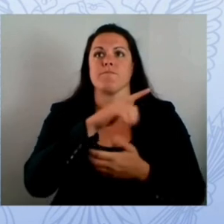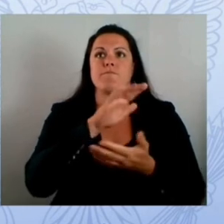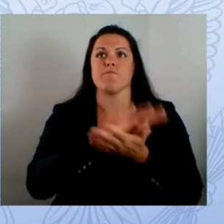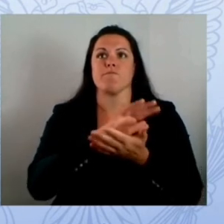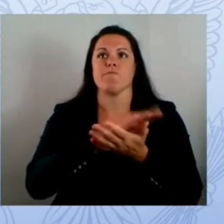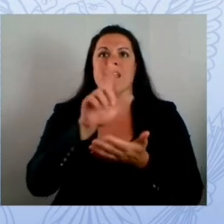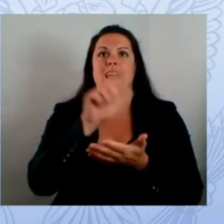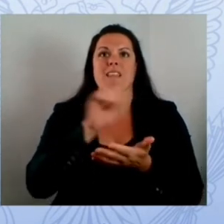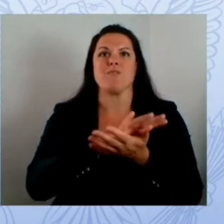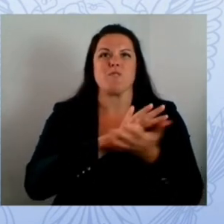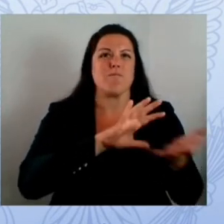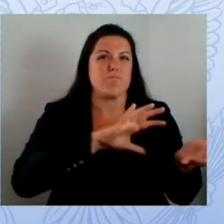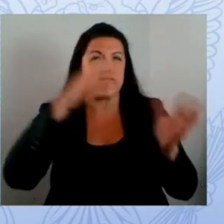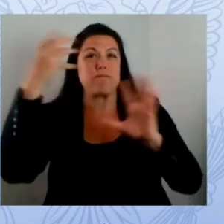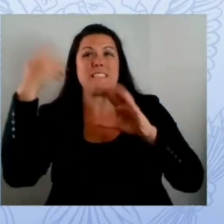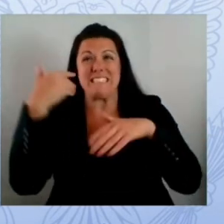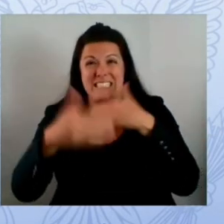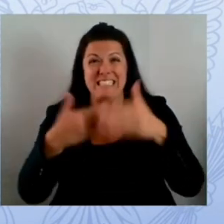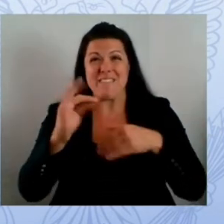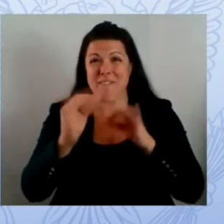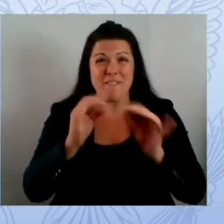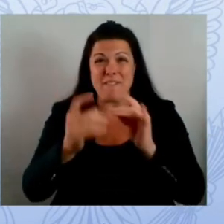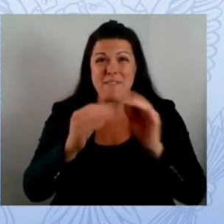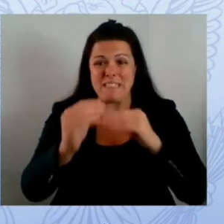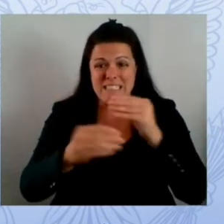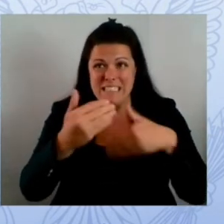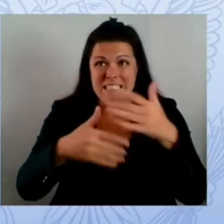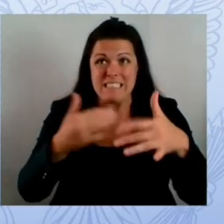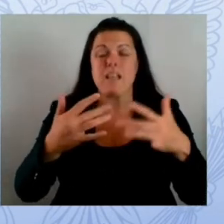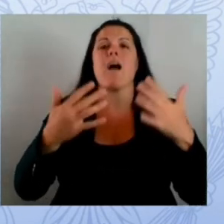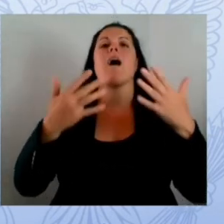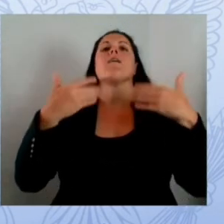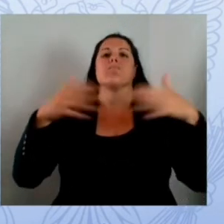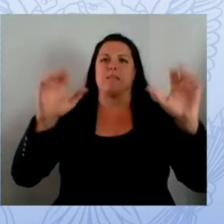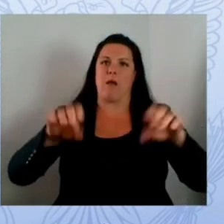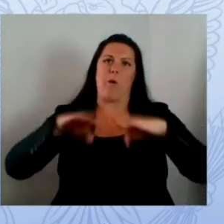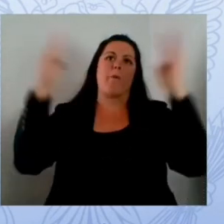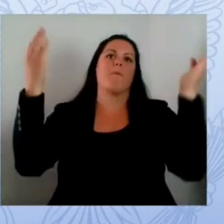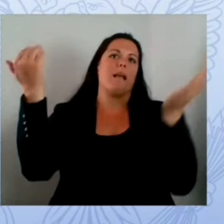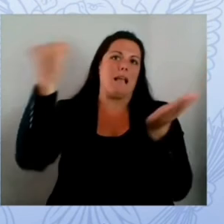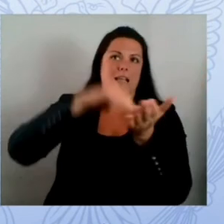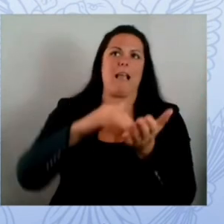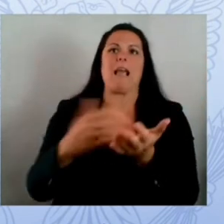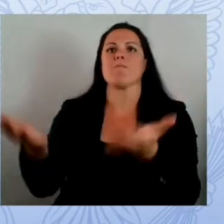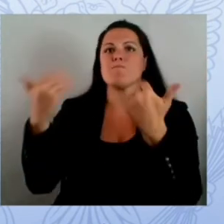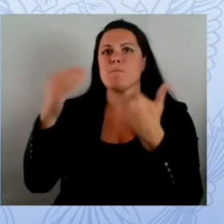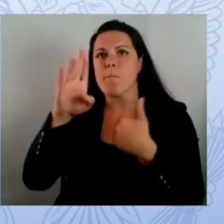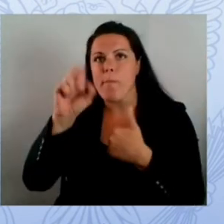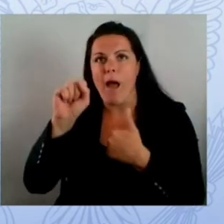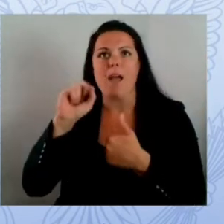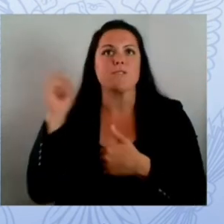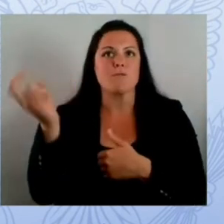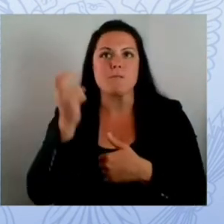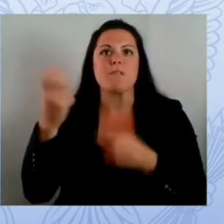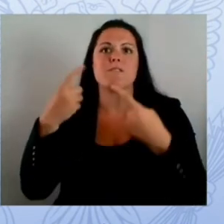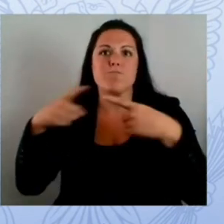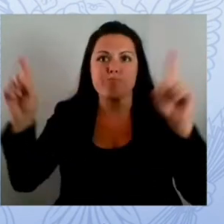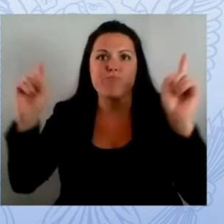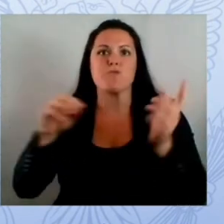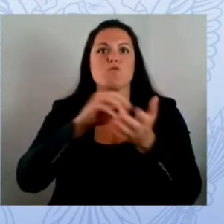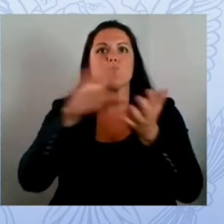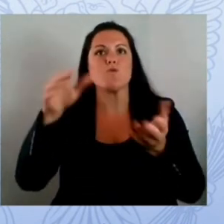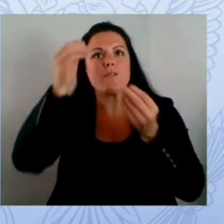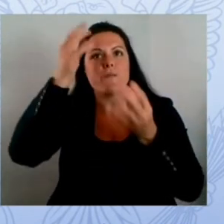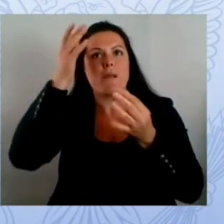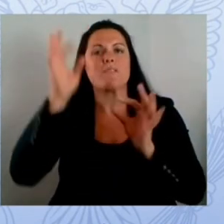but we recognized that the one entity we needed wasn't in place yet so we move quickly in achieving three